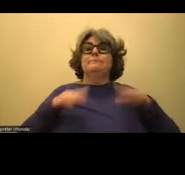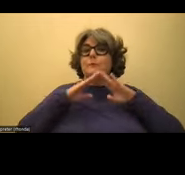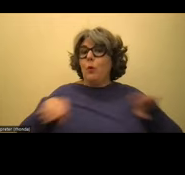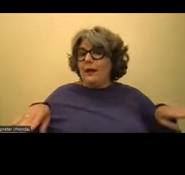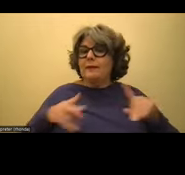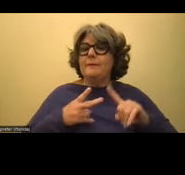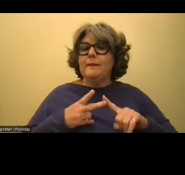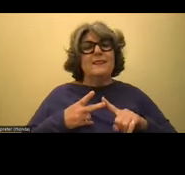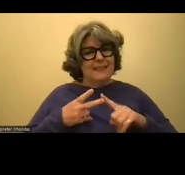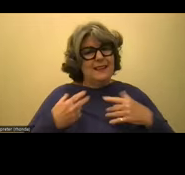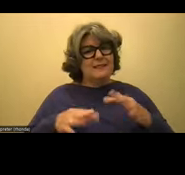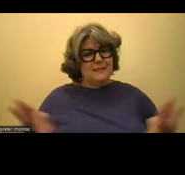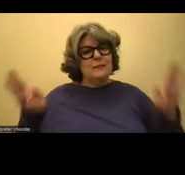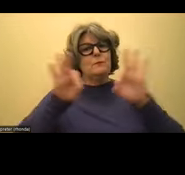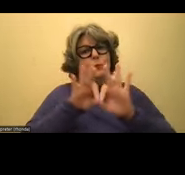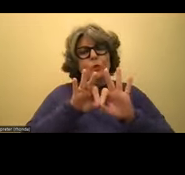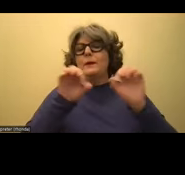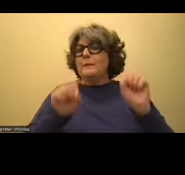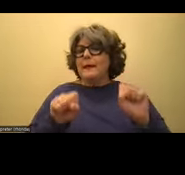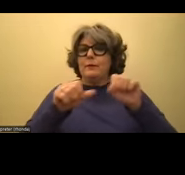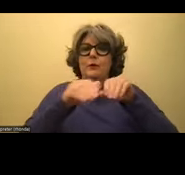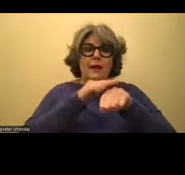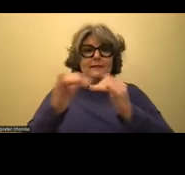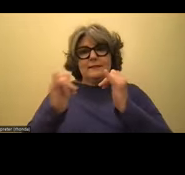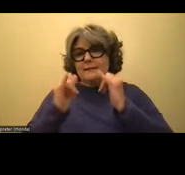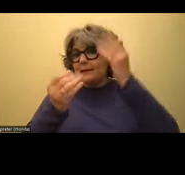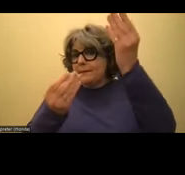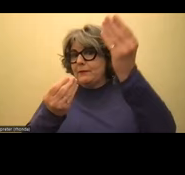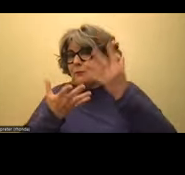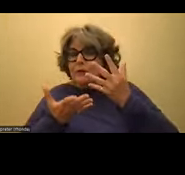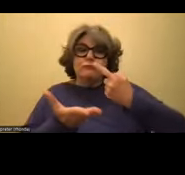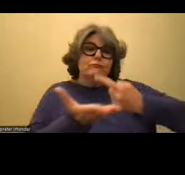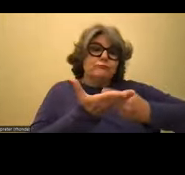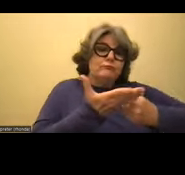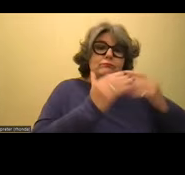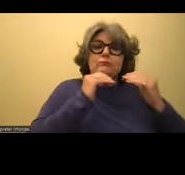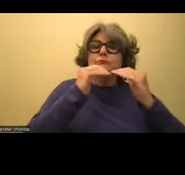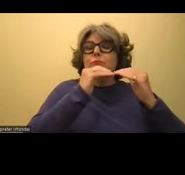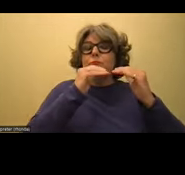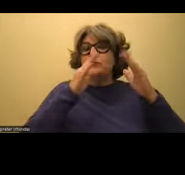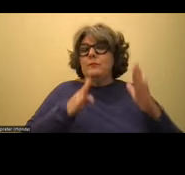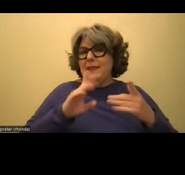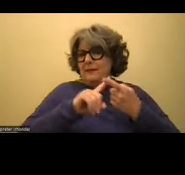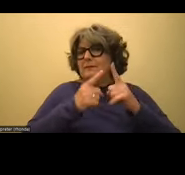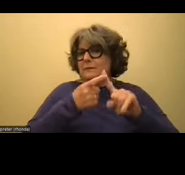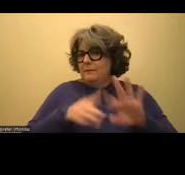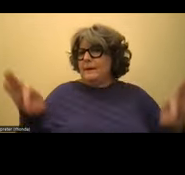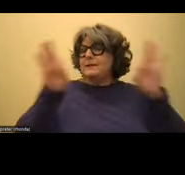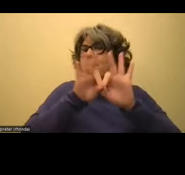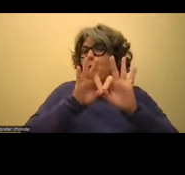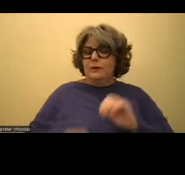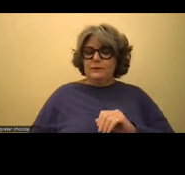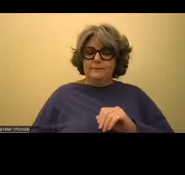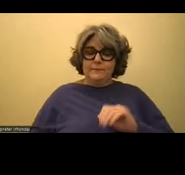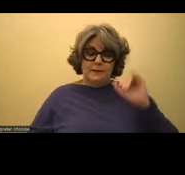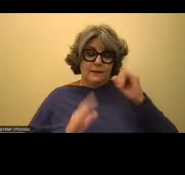And that's a game changer, right? You know, being able to access the same information and talk about it with your peers is really important. So if you